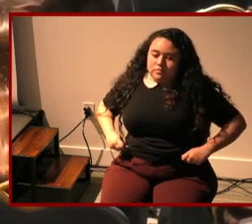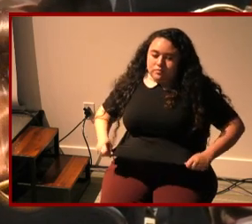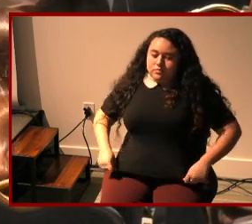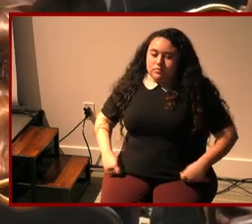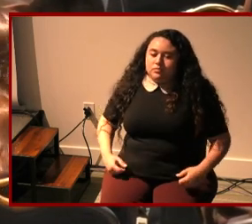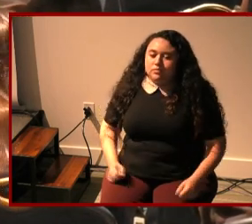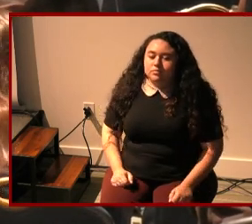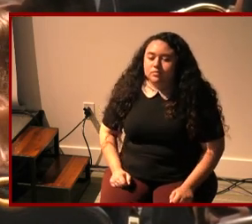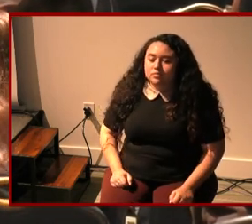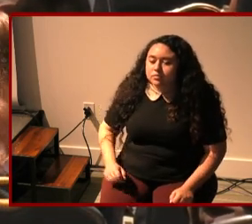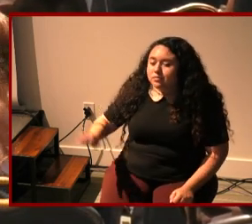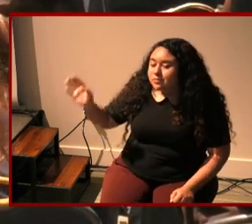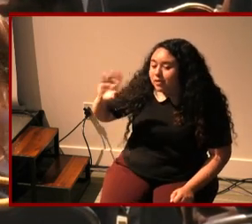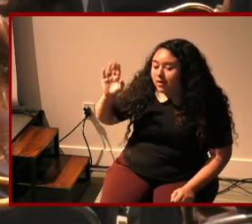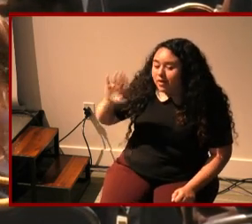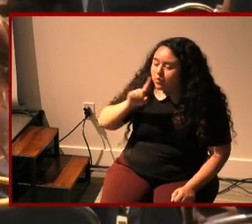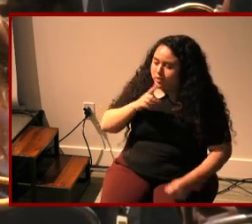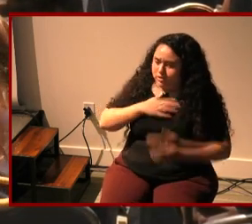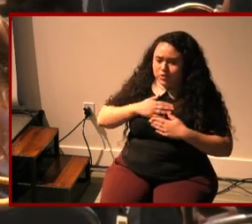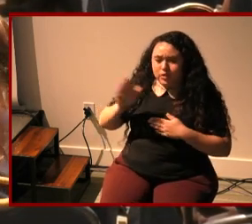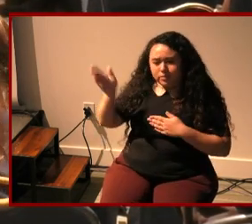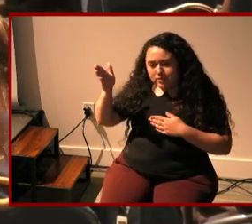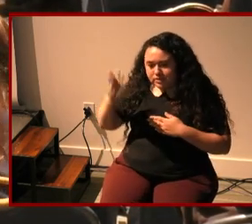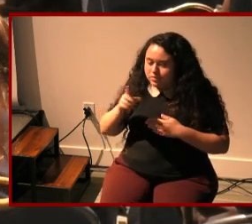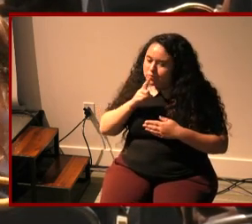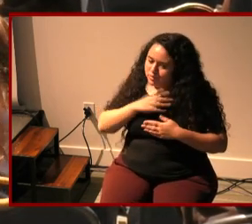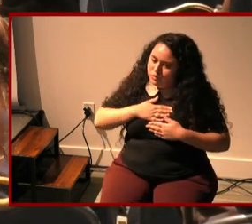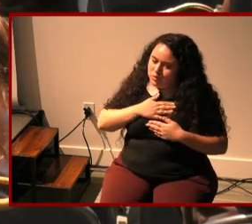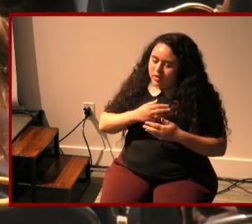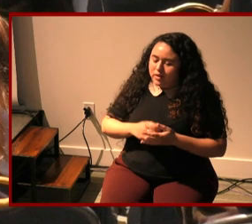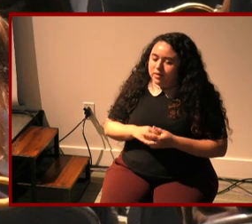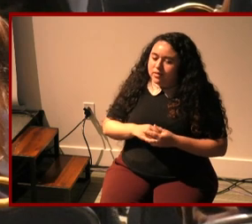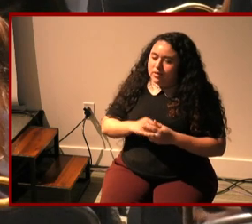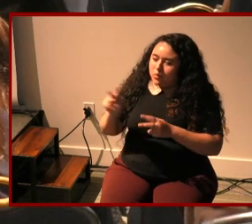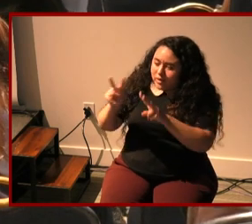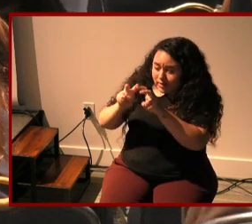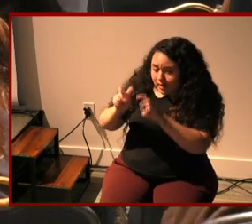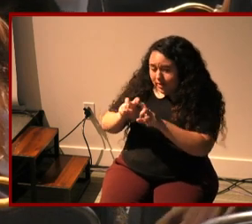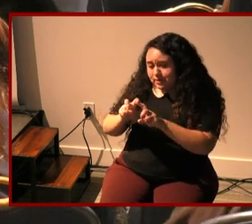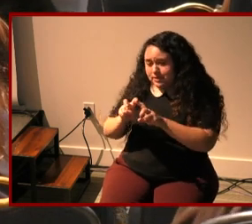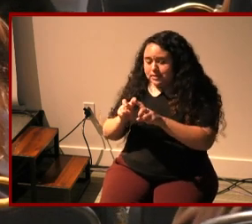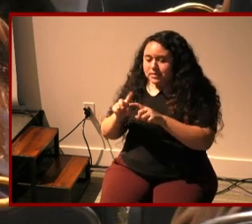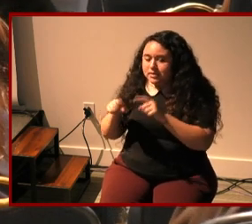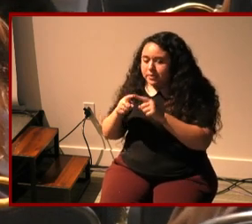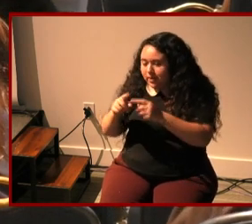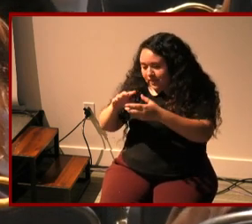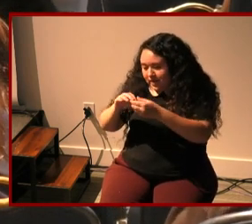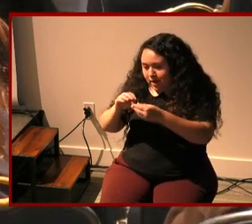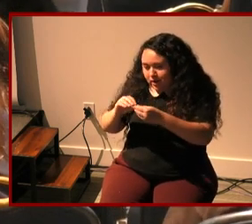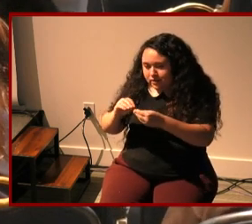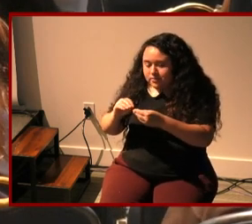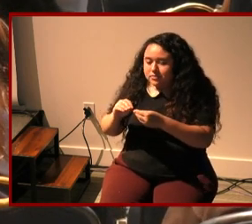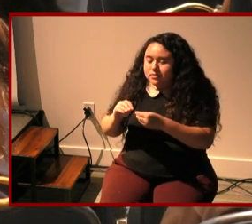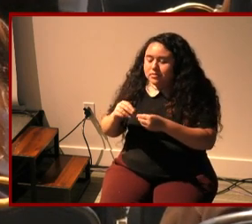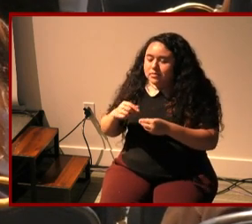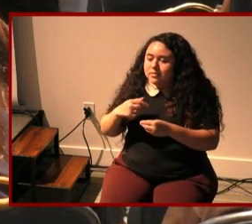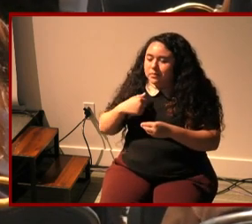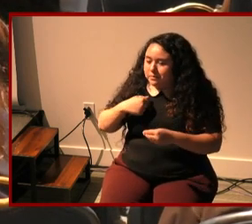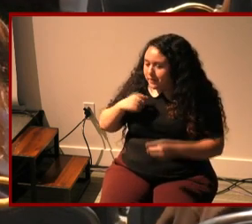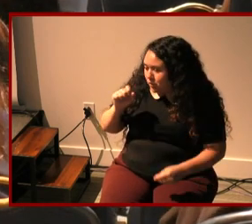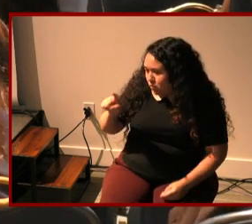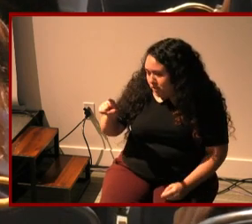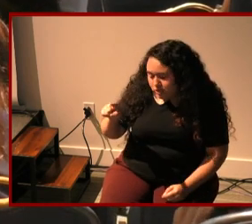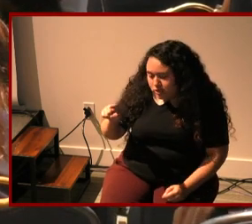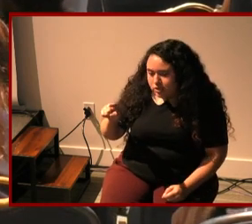hi amanda um i really enjoyed your presentation and hearing your analysis of these narratives um so i just had a question